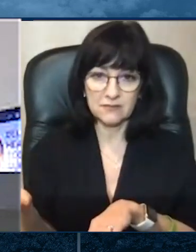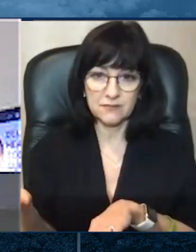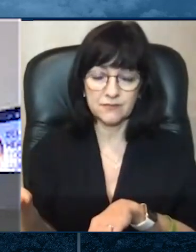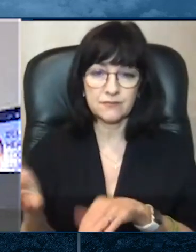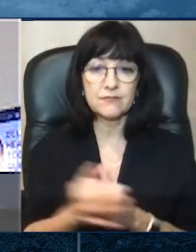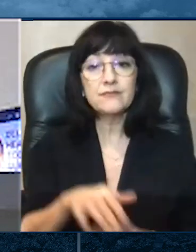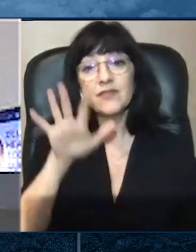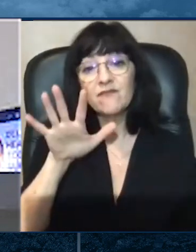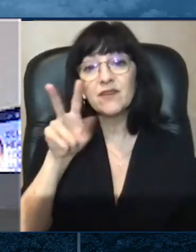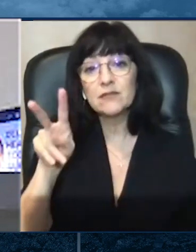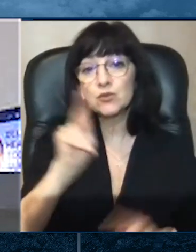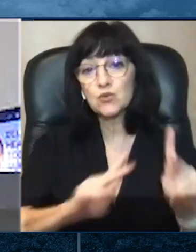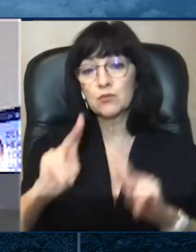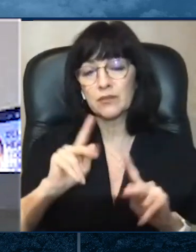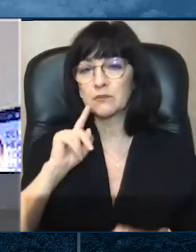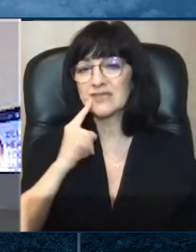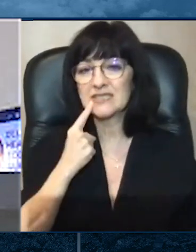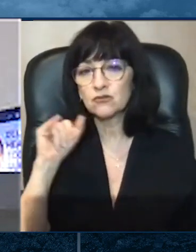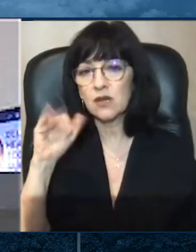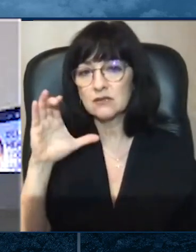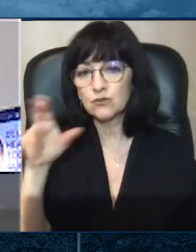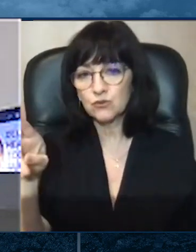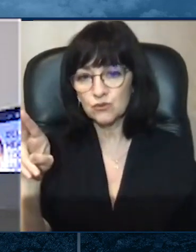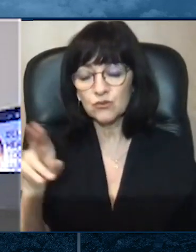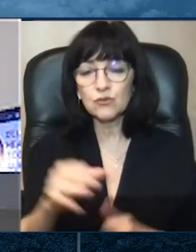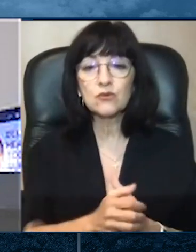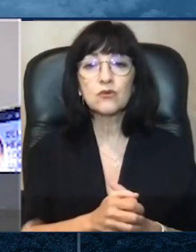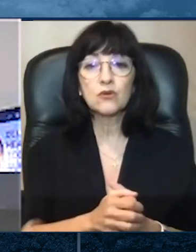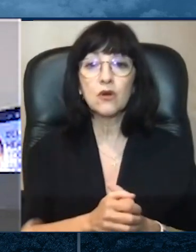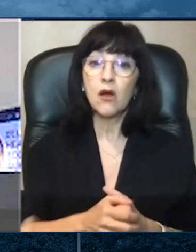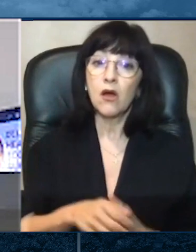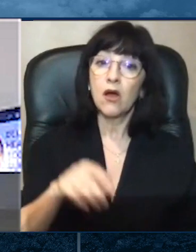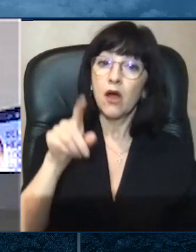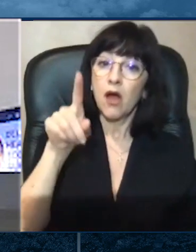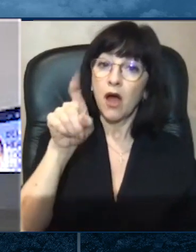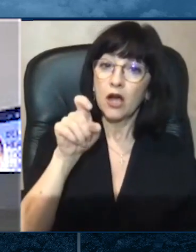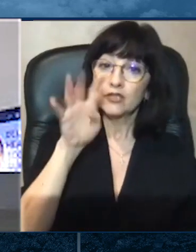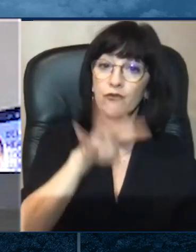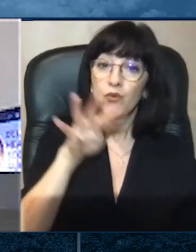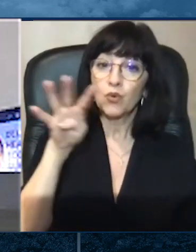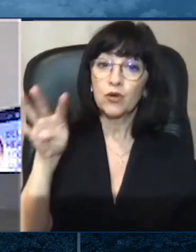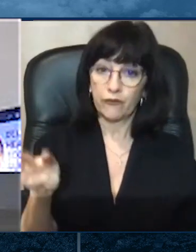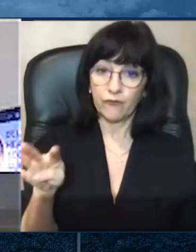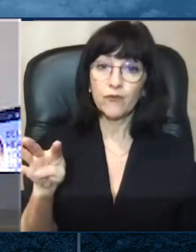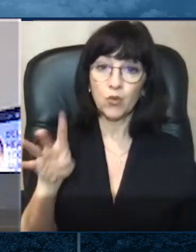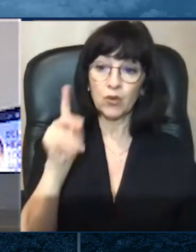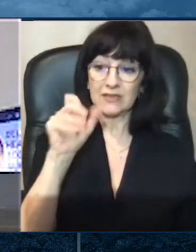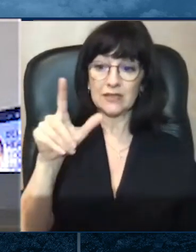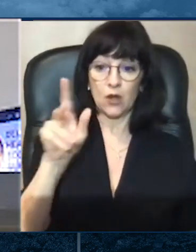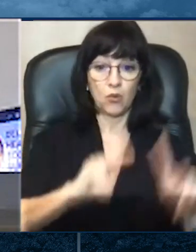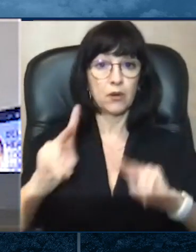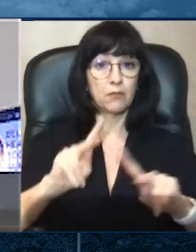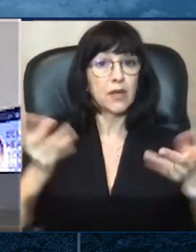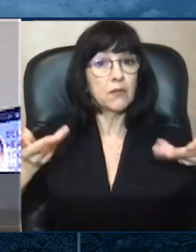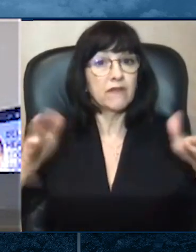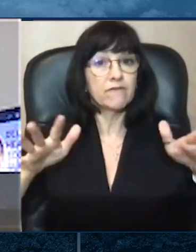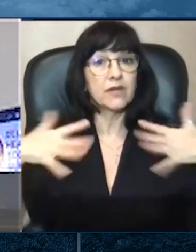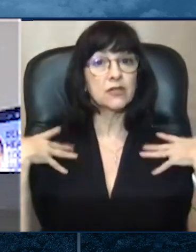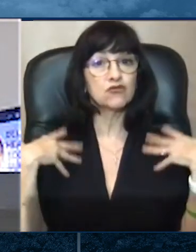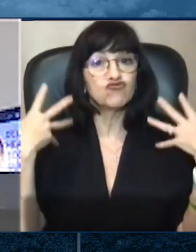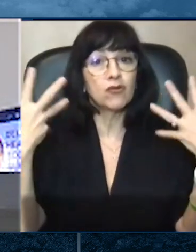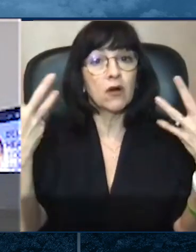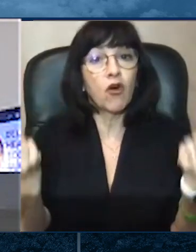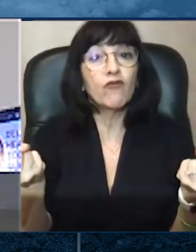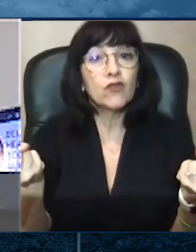hopeful side of COVID-19 in our state, 144 Delawareans have recovered, and we have a total of 7